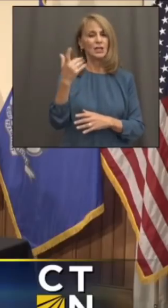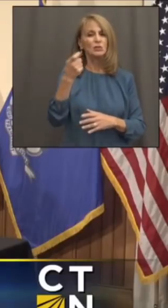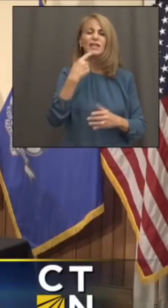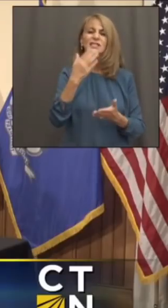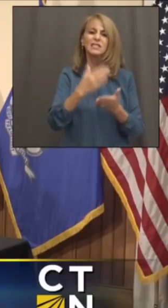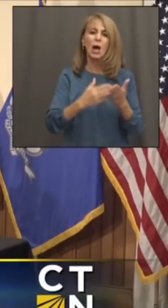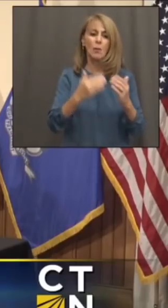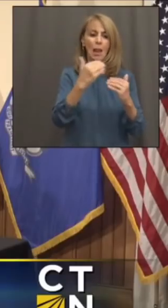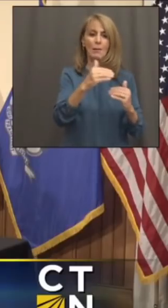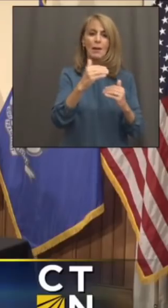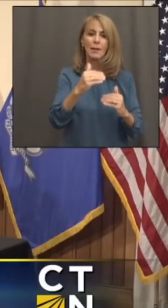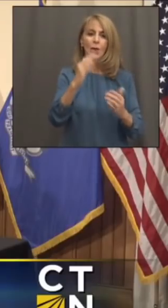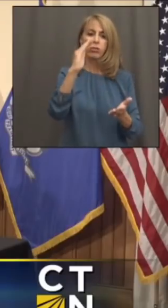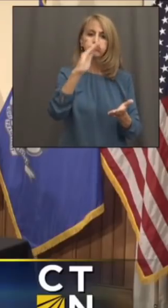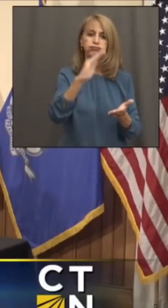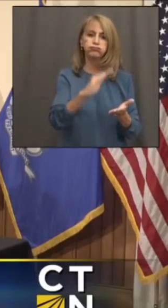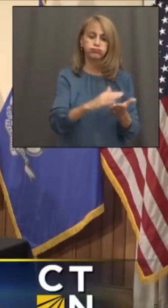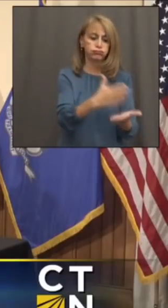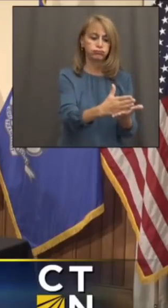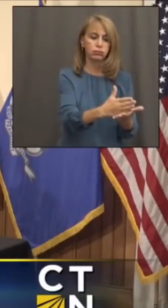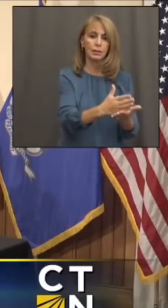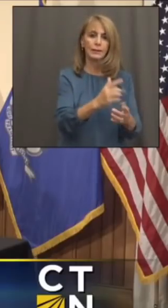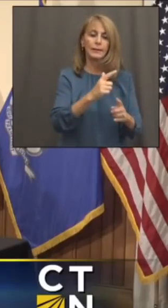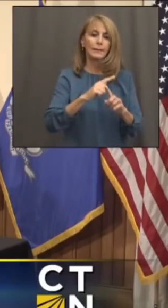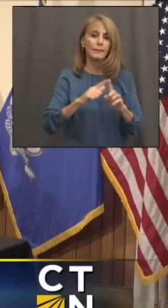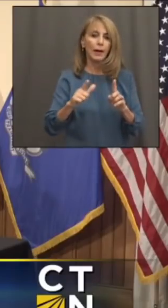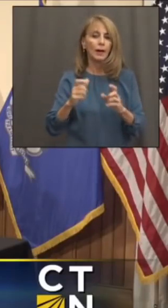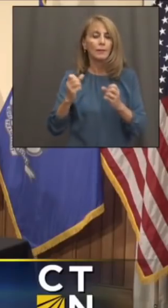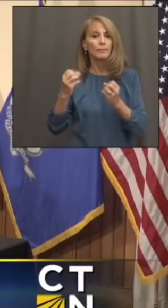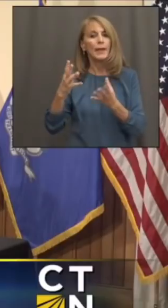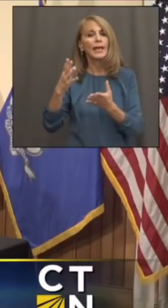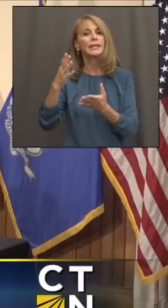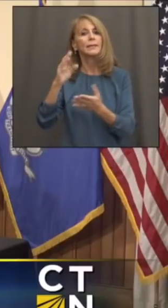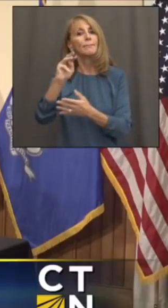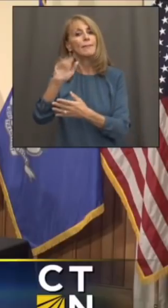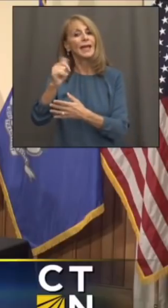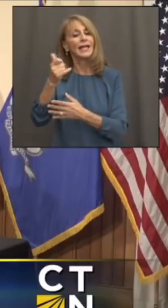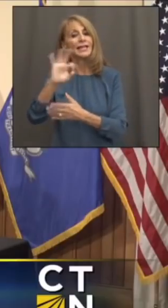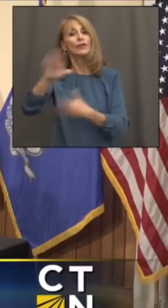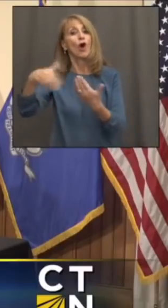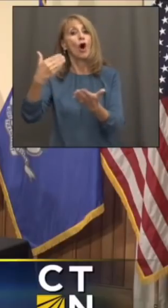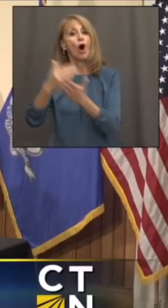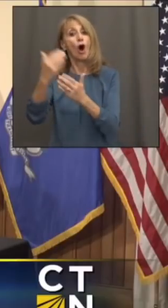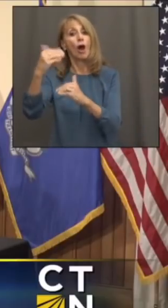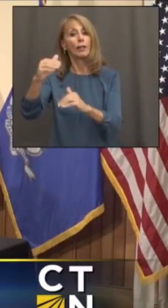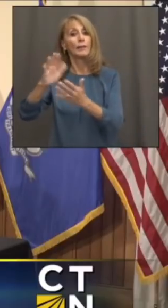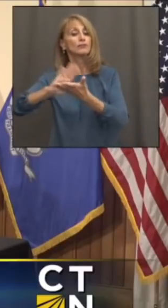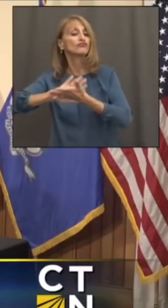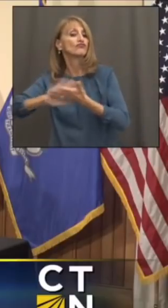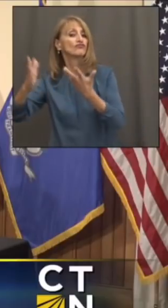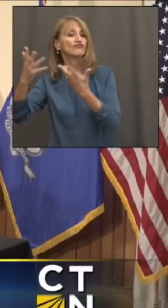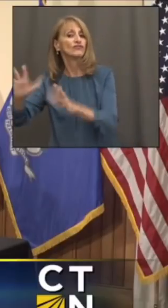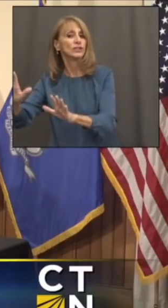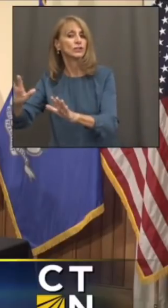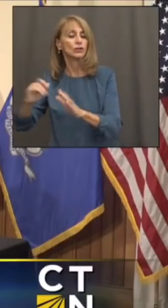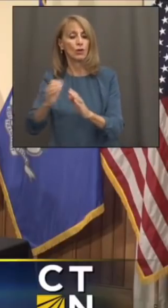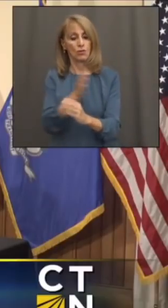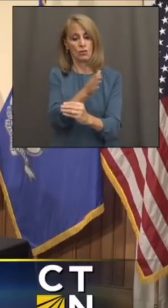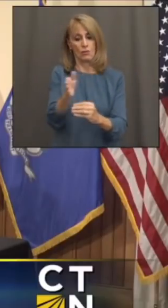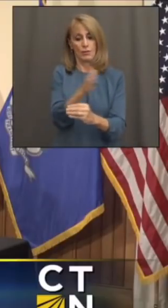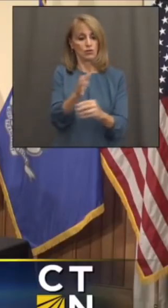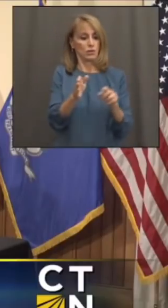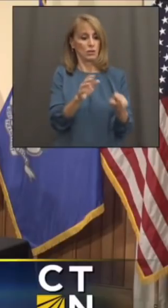back this Saturday, but then all of the restrictions are going to be rolled back on May 19th. So what are we hoping to see between